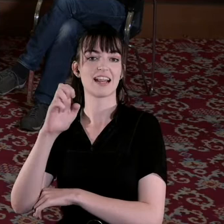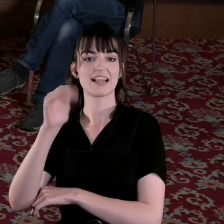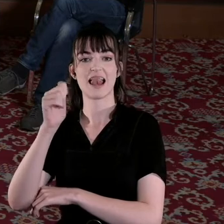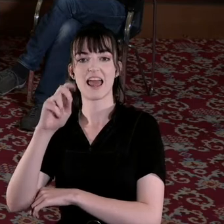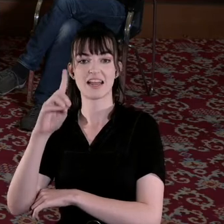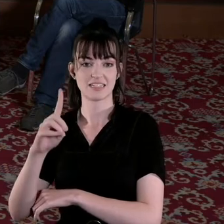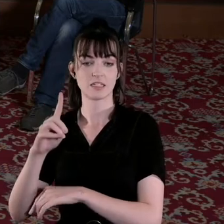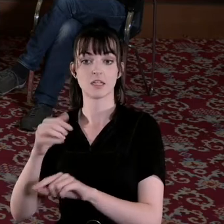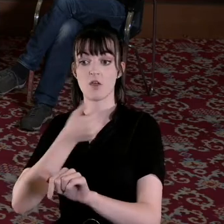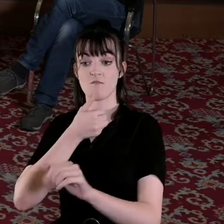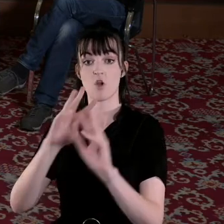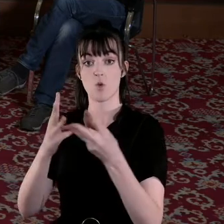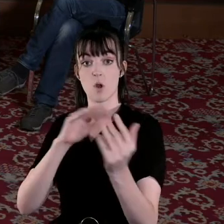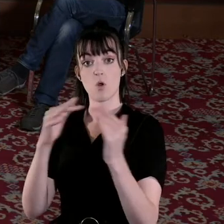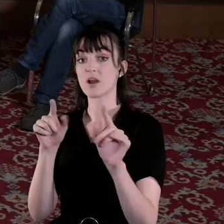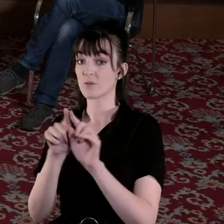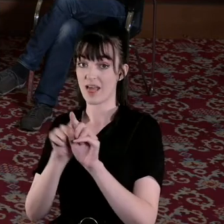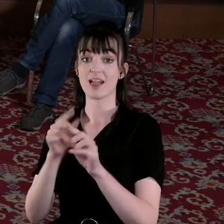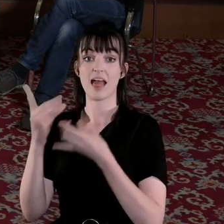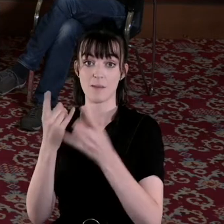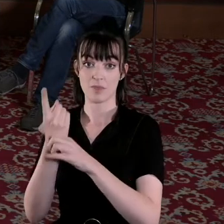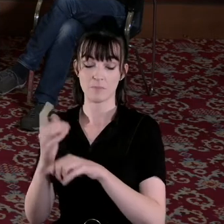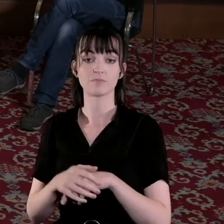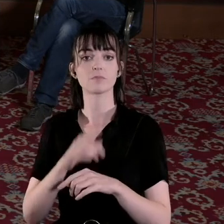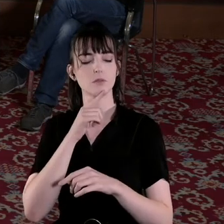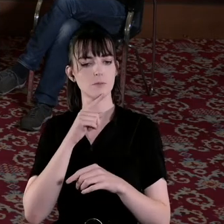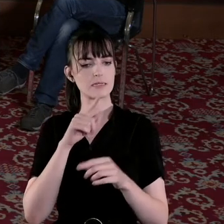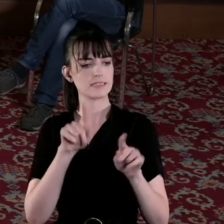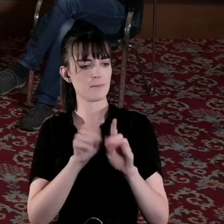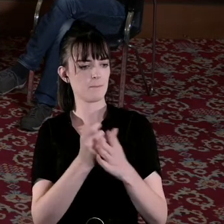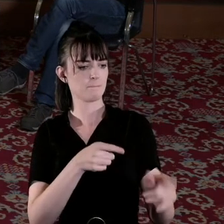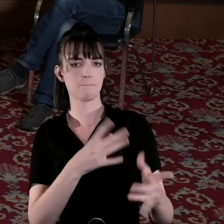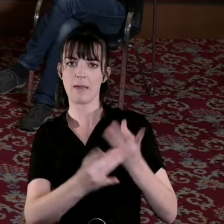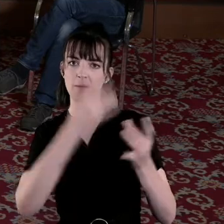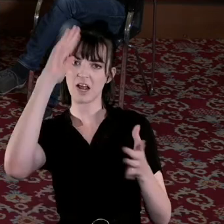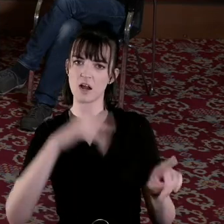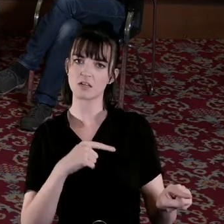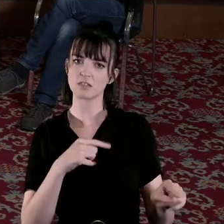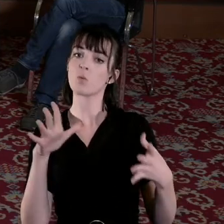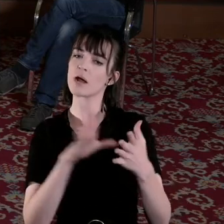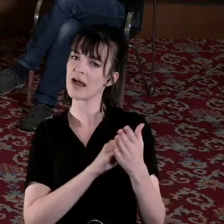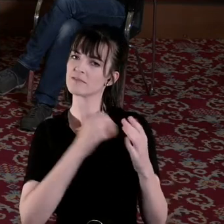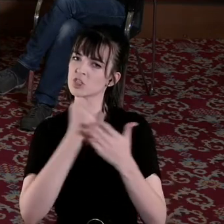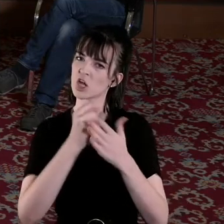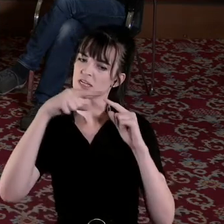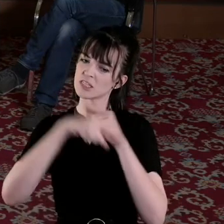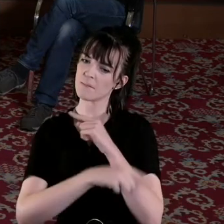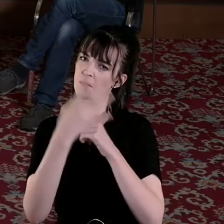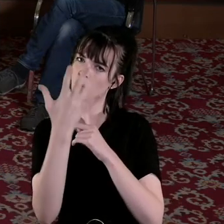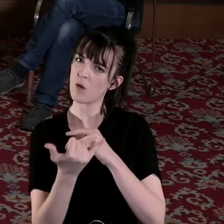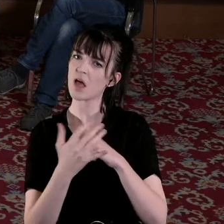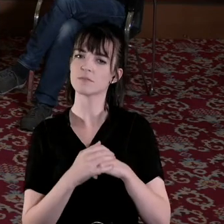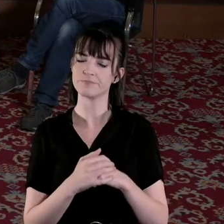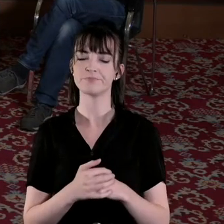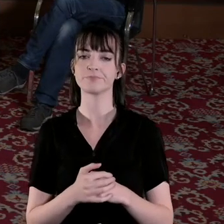in the First World War as well but it was happening in Ireland so there's something a bit deeper to be looked at there in terms of going back I think